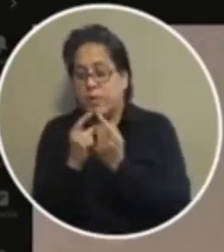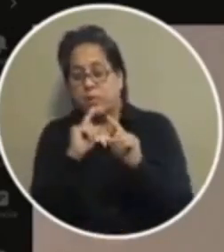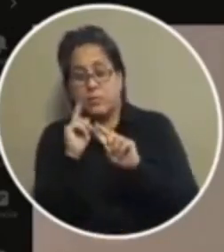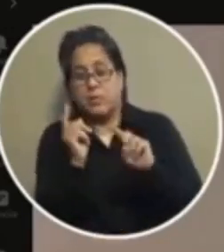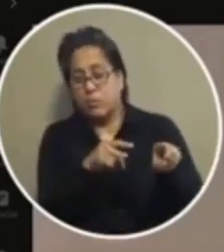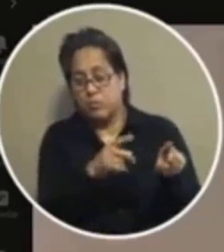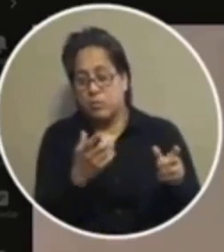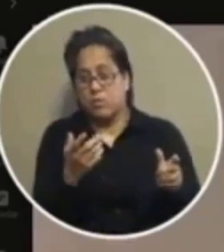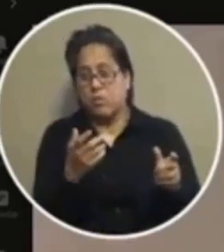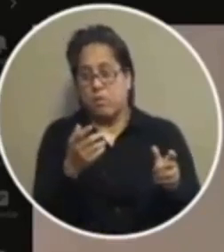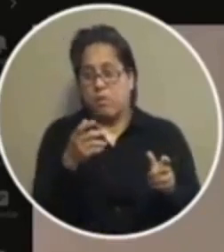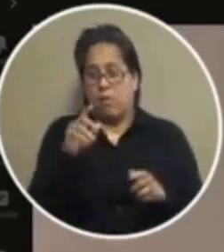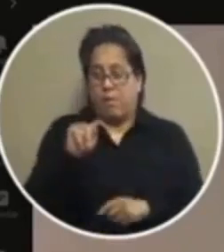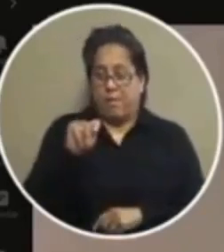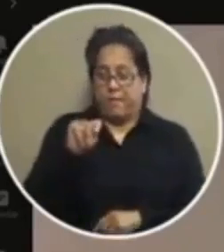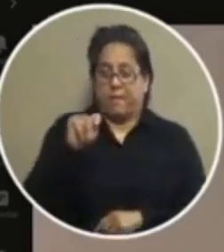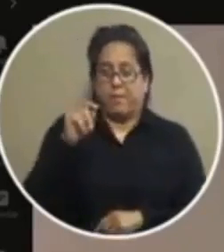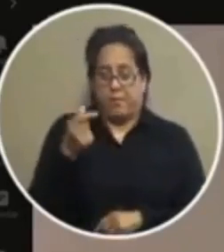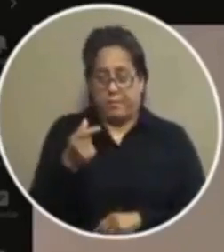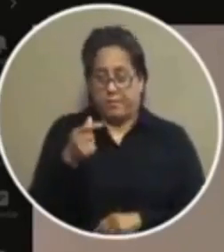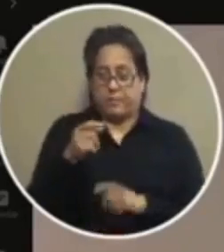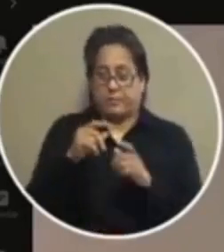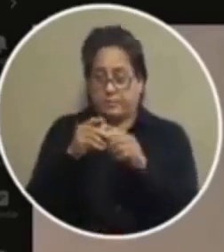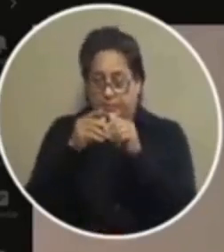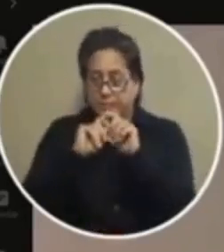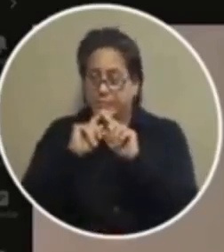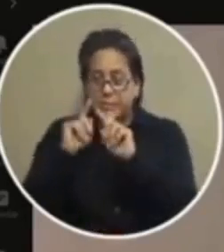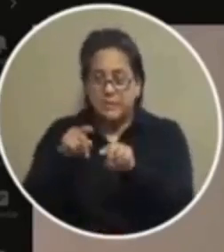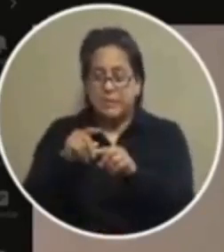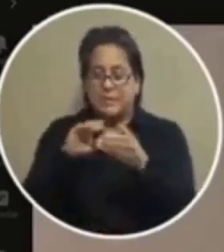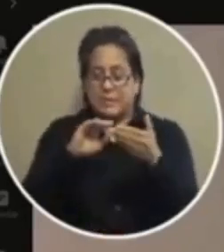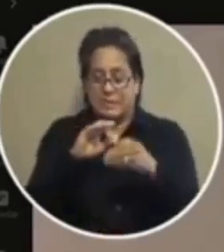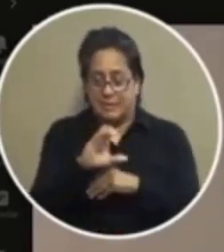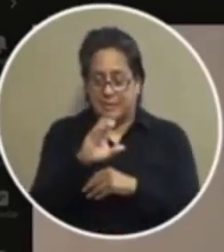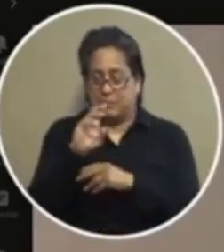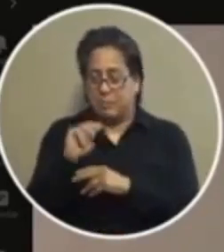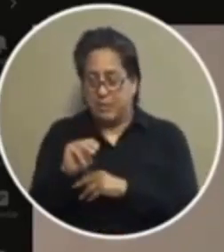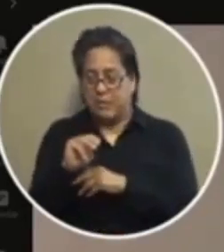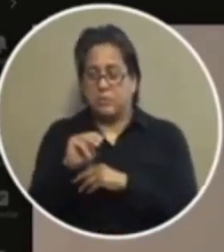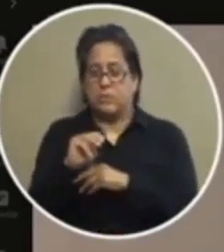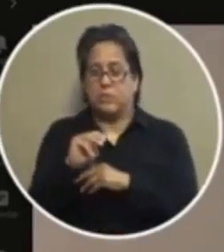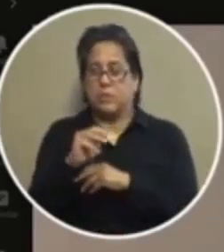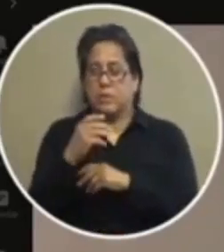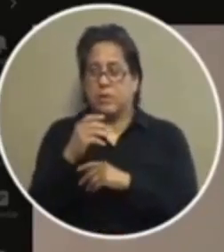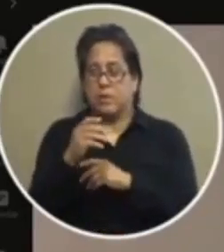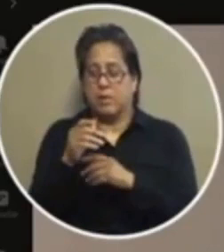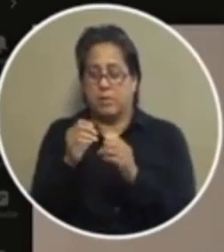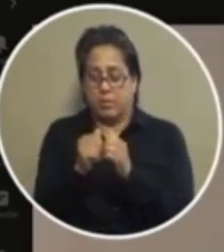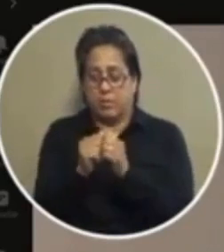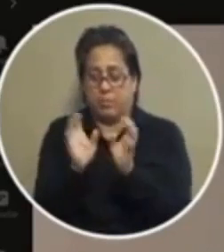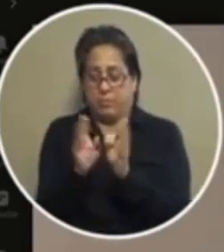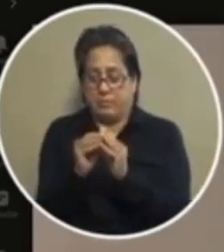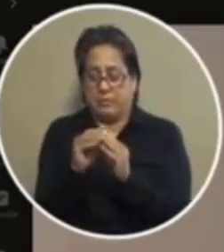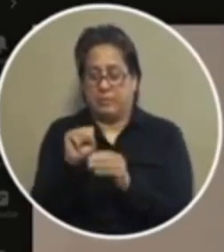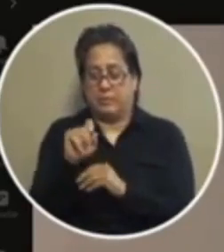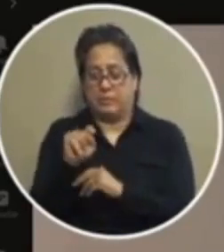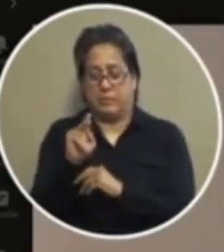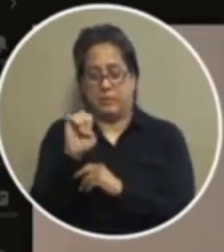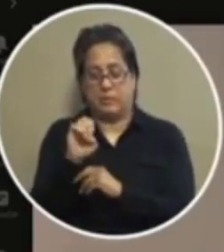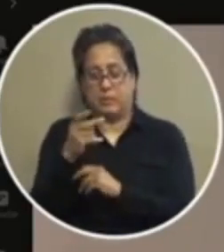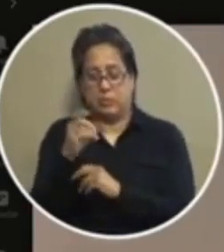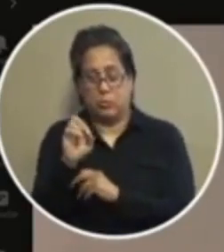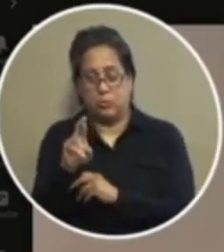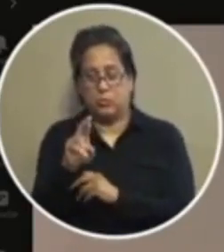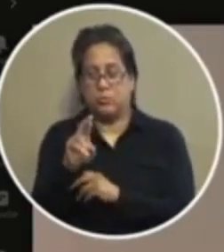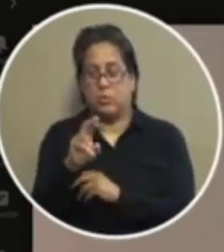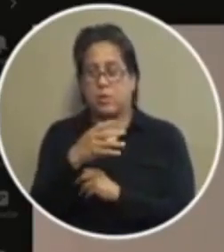gonzalez the directive is clear that the city manager is directed to meet with stakeholders and make recommendations to